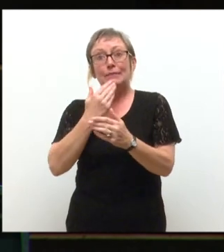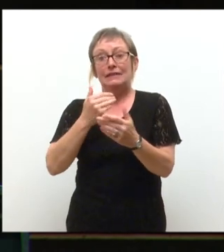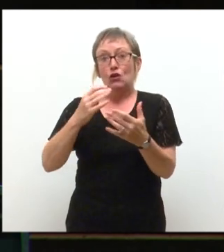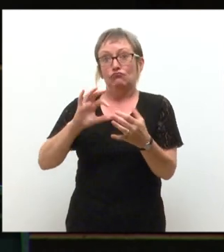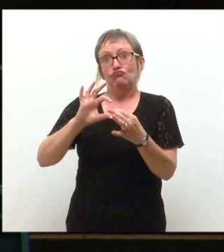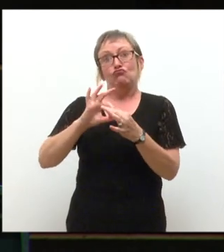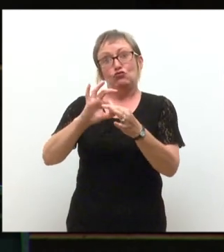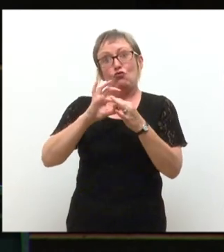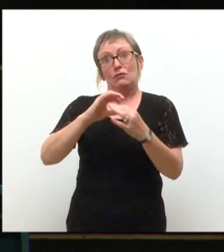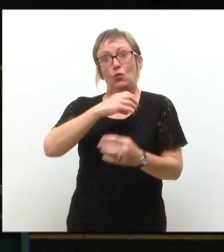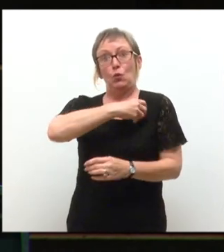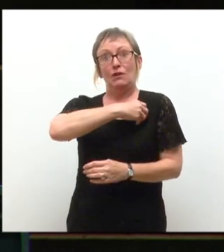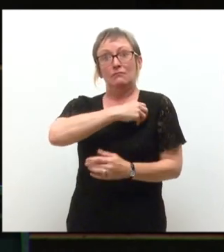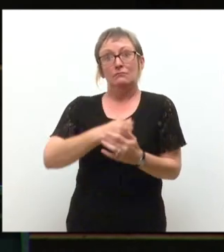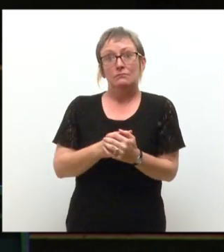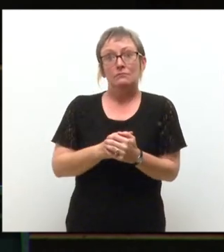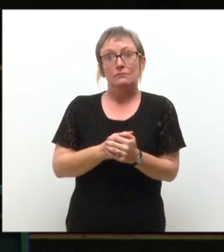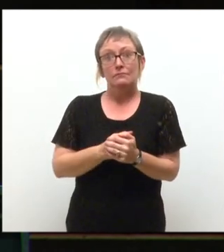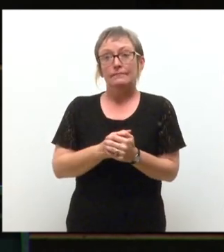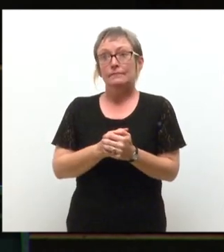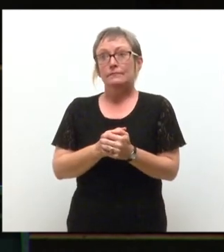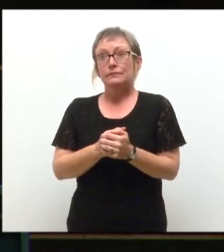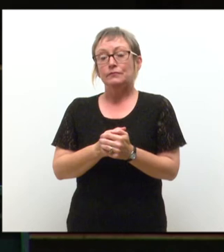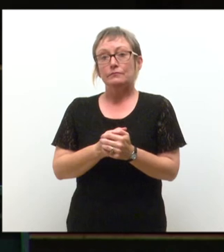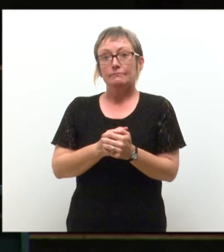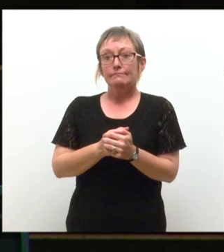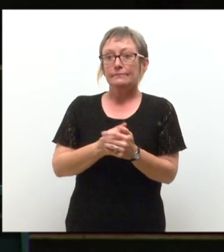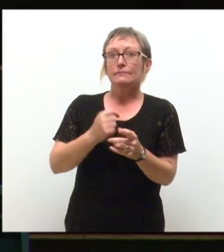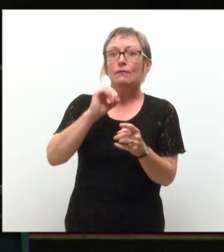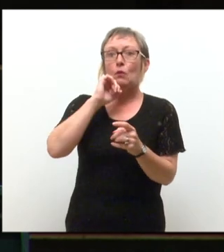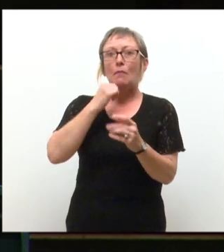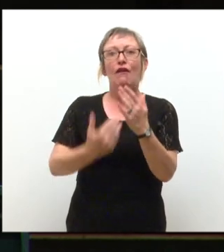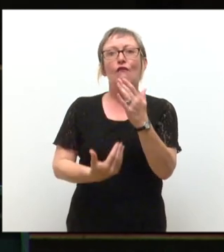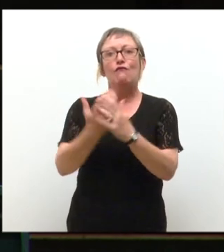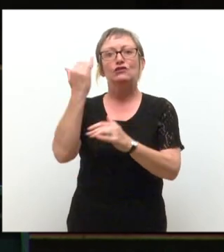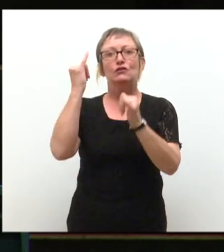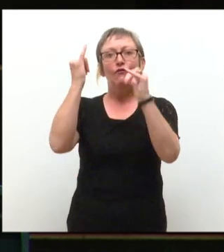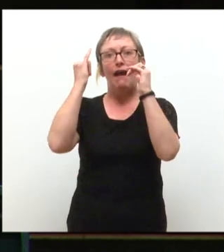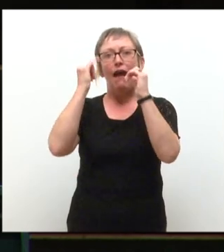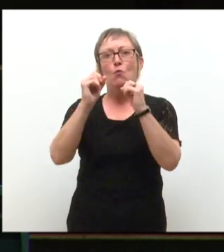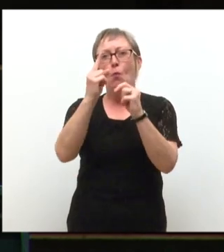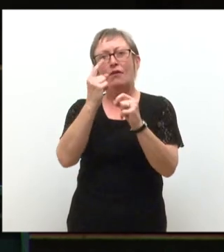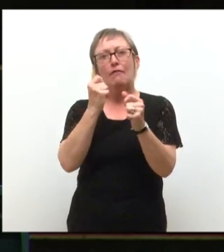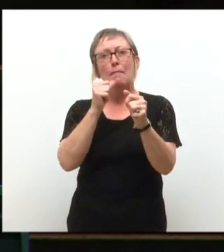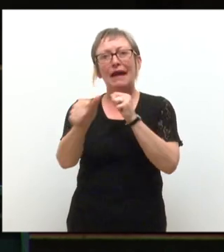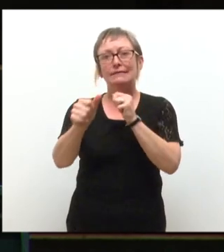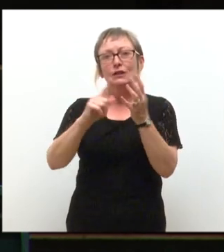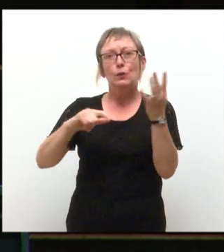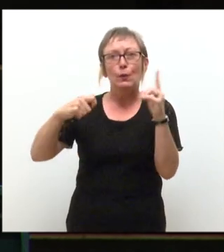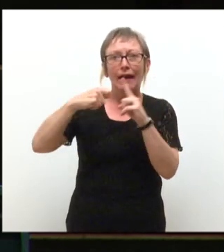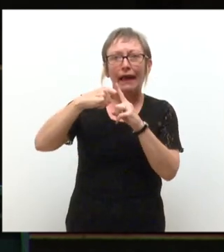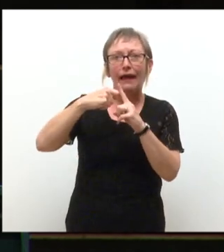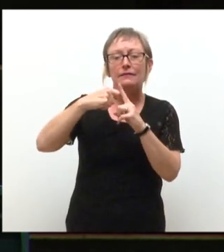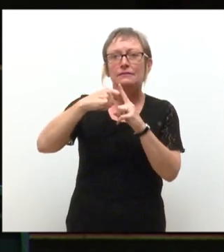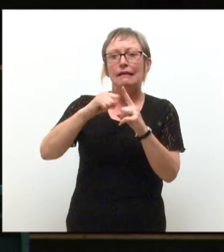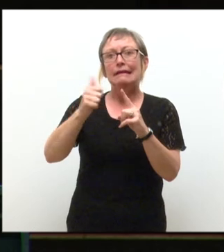just a small advertisement, to a fresh sphere that is one of the best in the whole UK, which